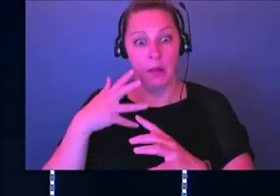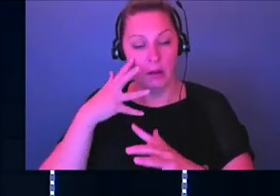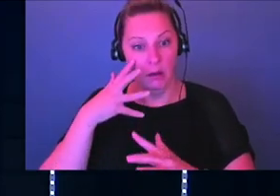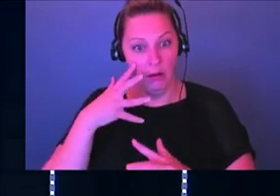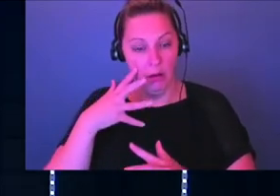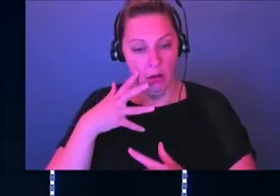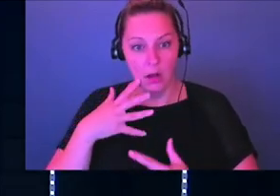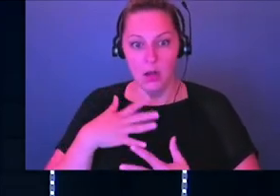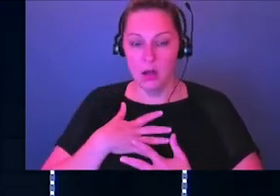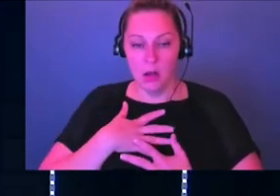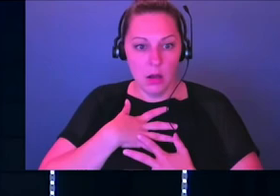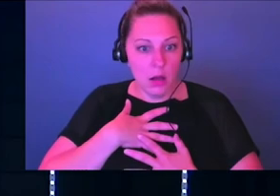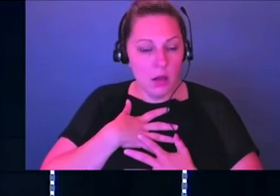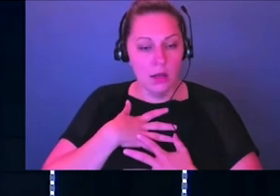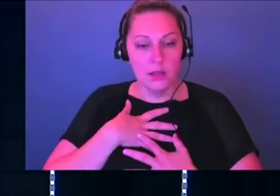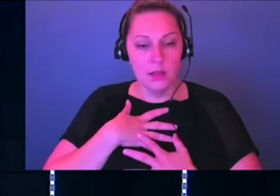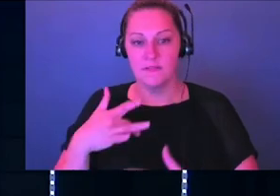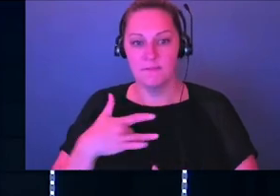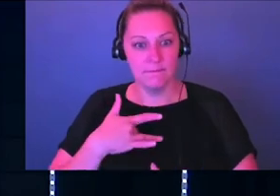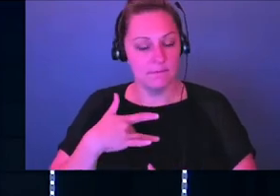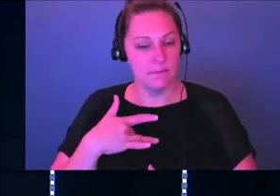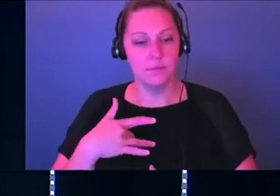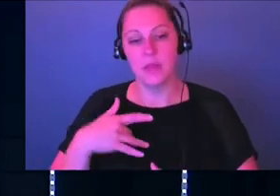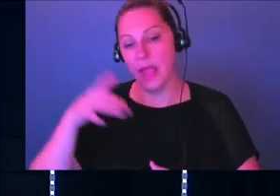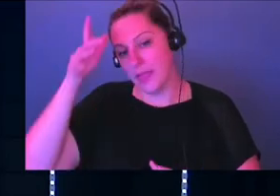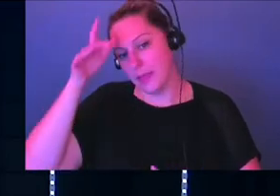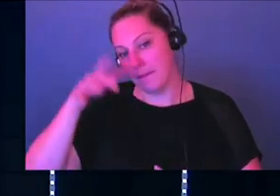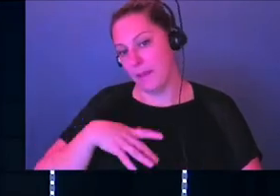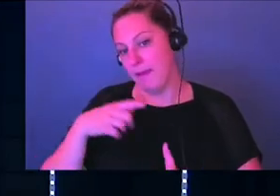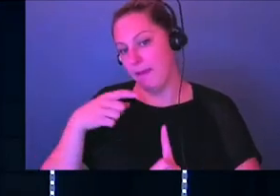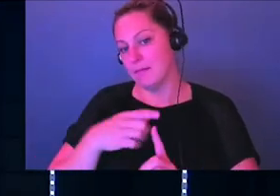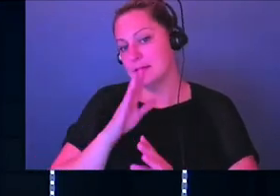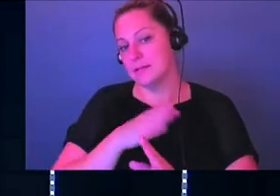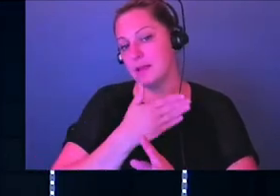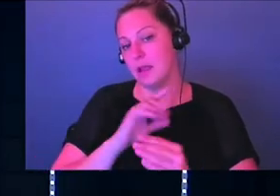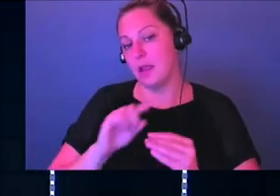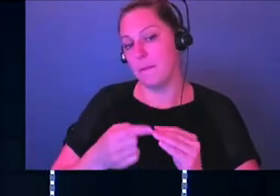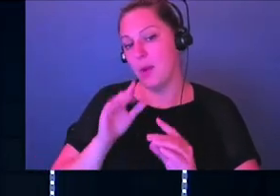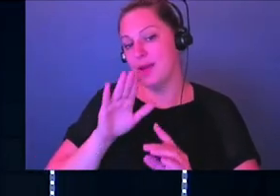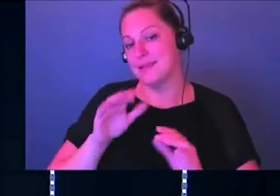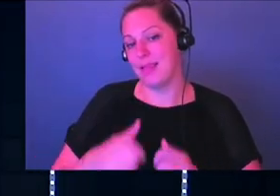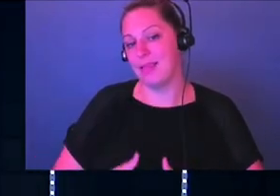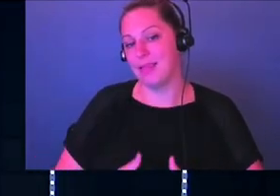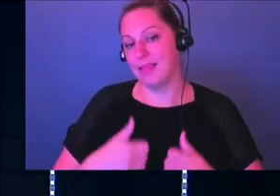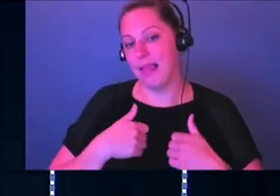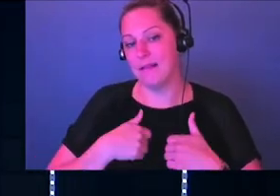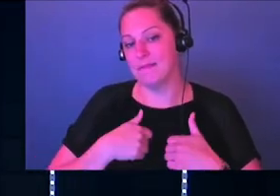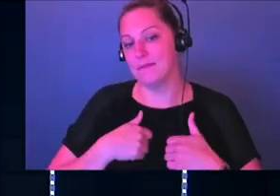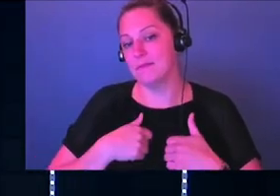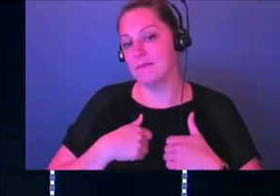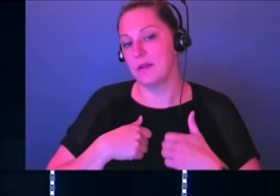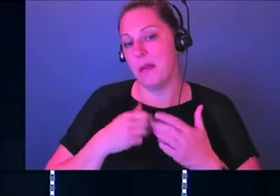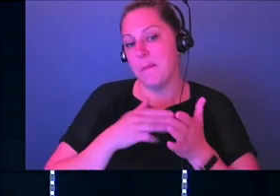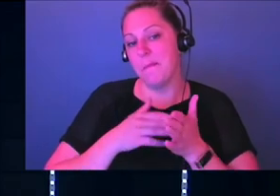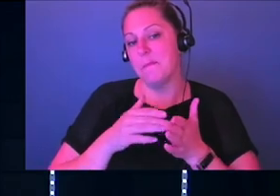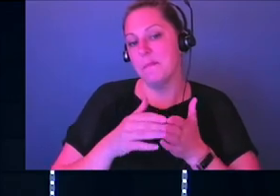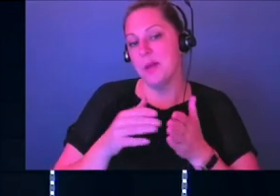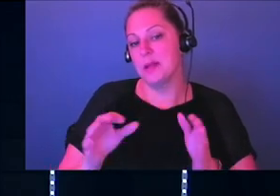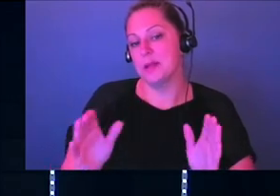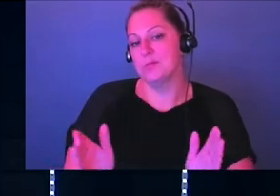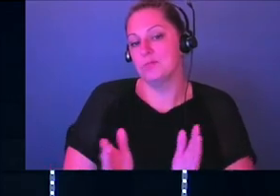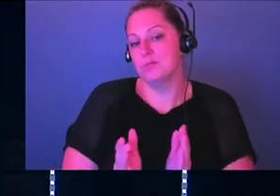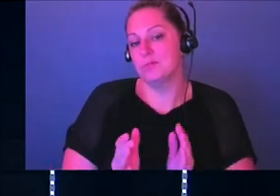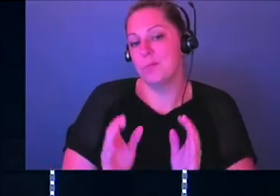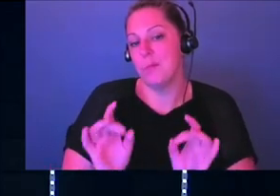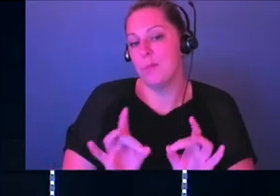man. I was like, oh my goodness. Cause throughout the song, he's, the man is singing about the fact that his life is just a, it's a million little miracles. Every